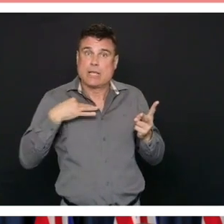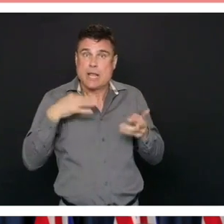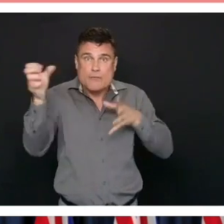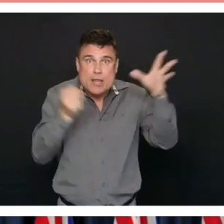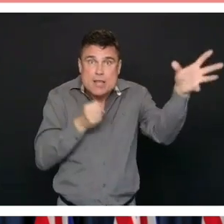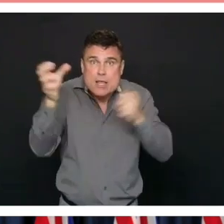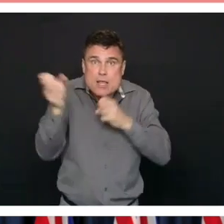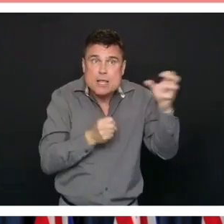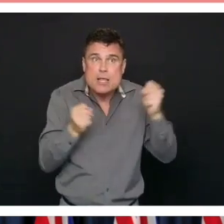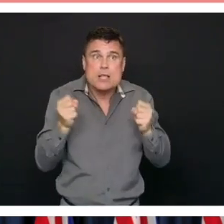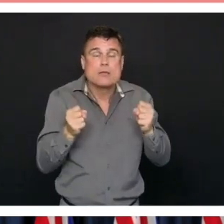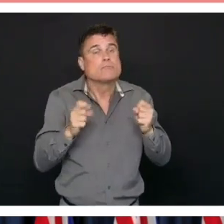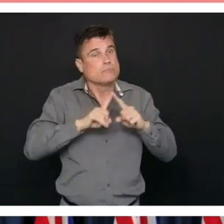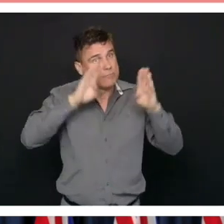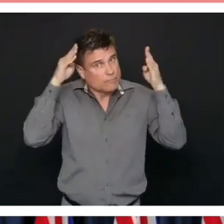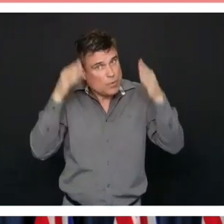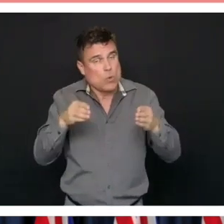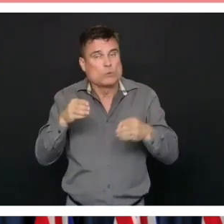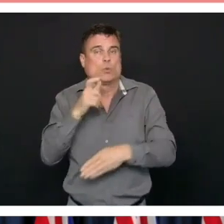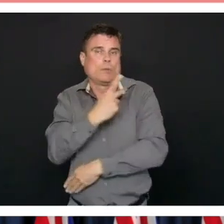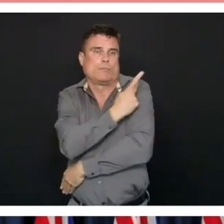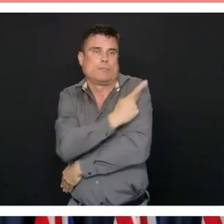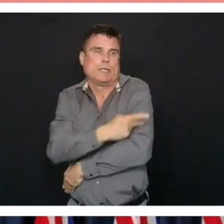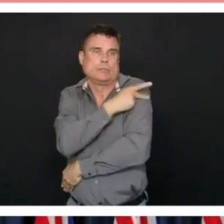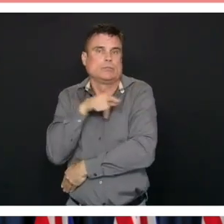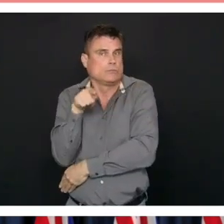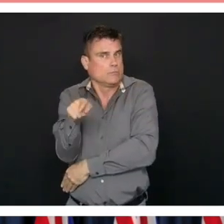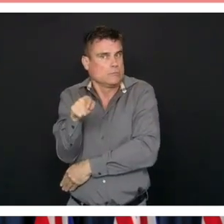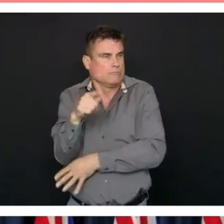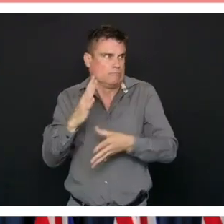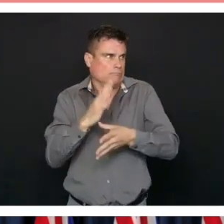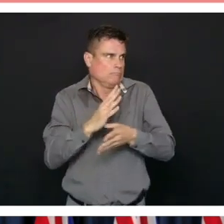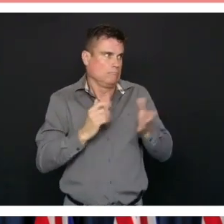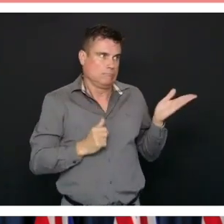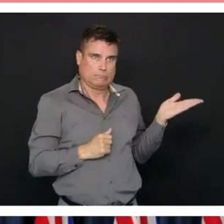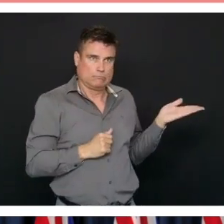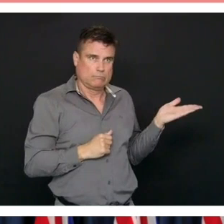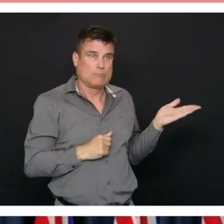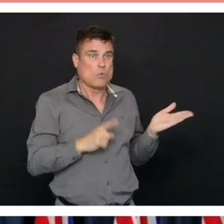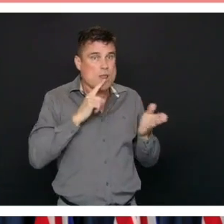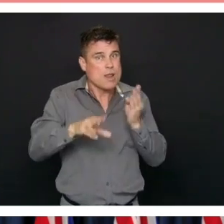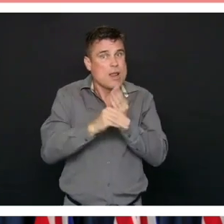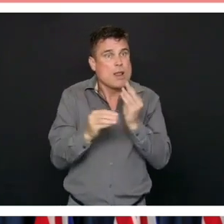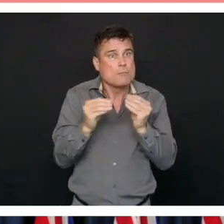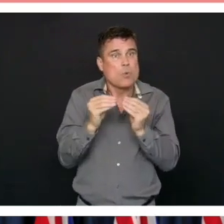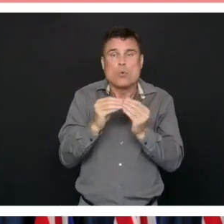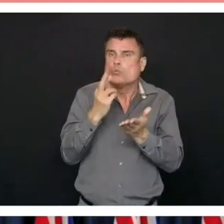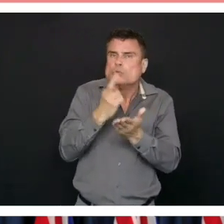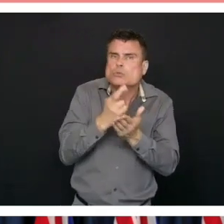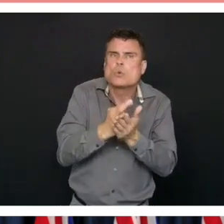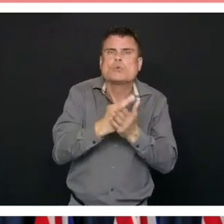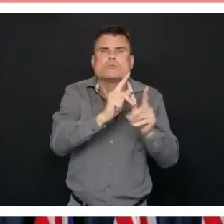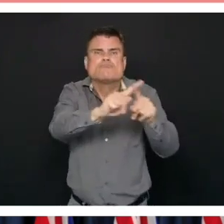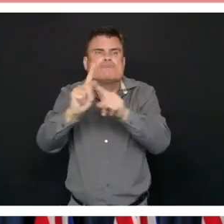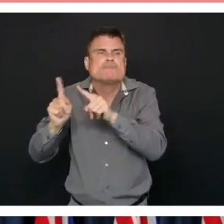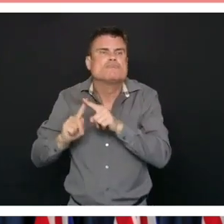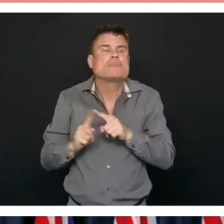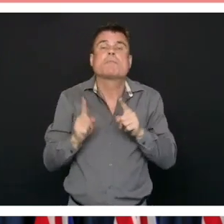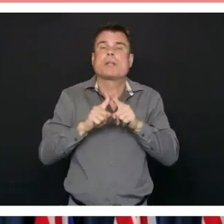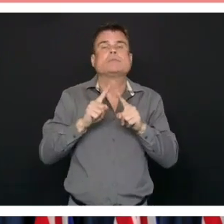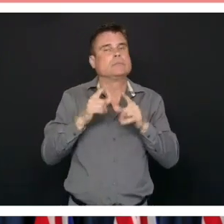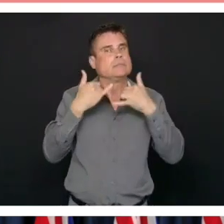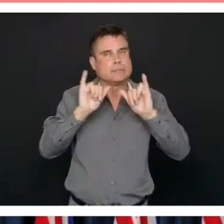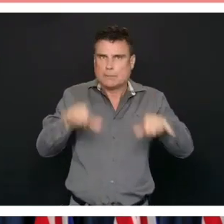Next slide. The surgeries and essential personnel, we want to speak to that briefly. To increase surgery capacities, will